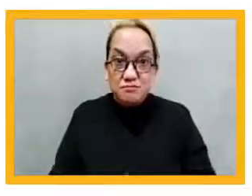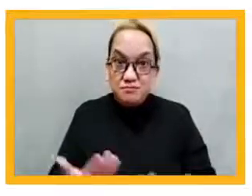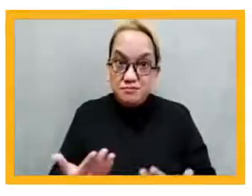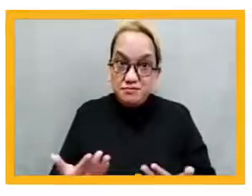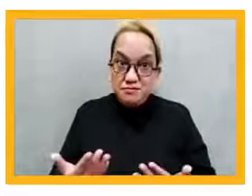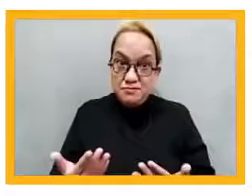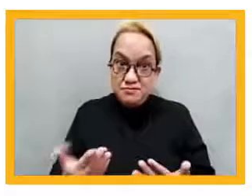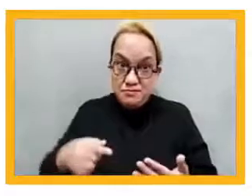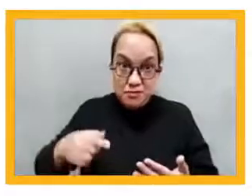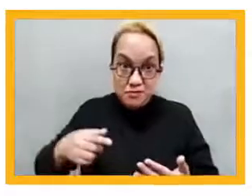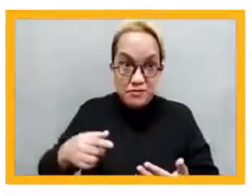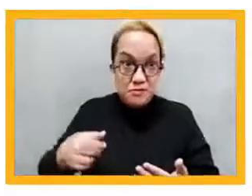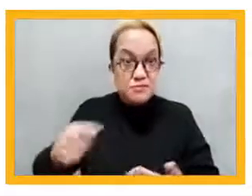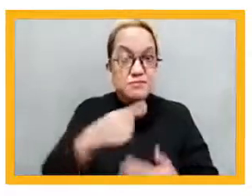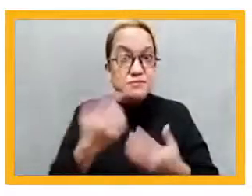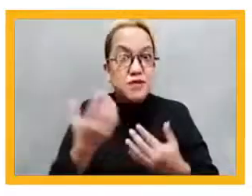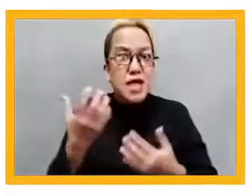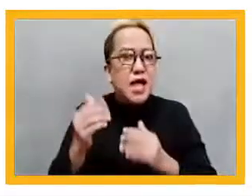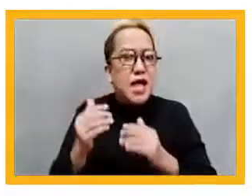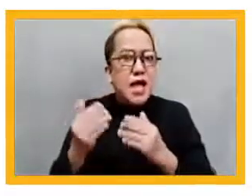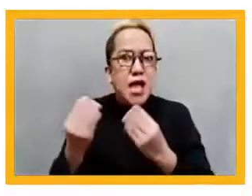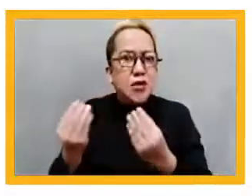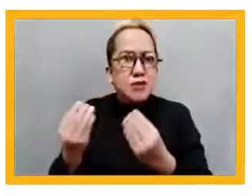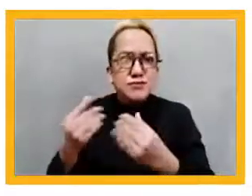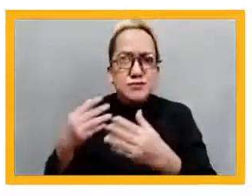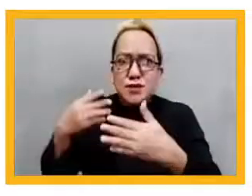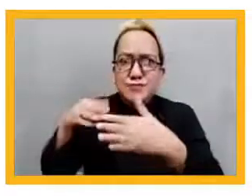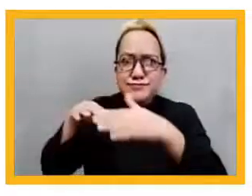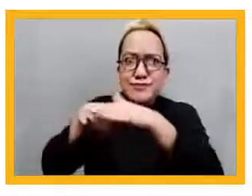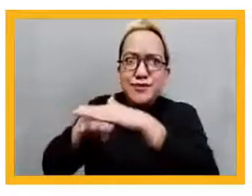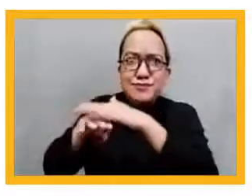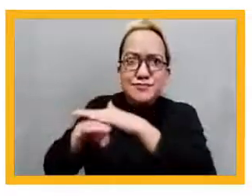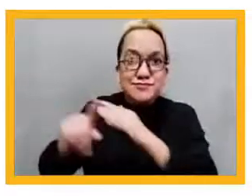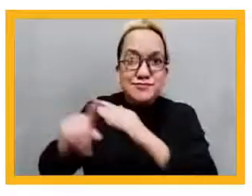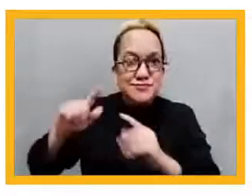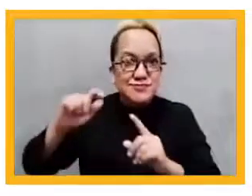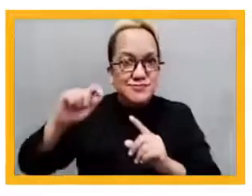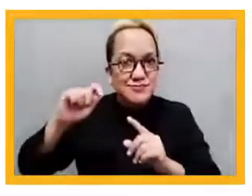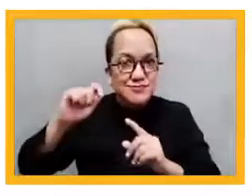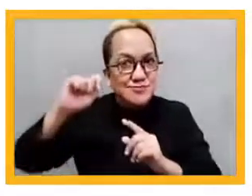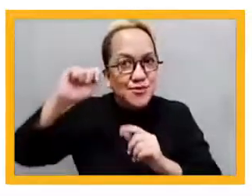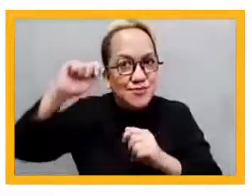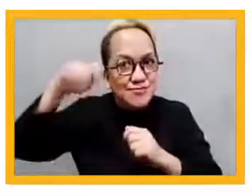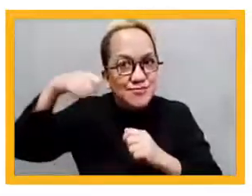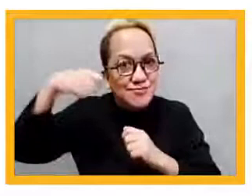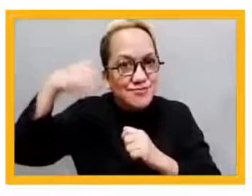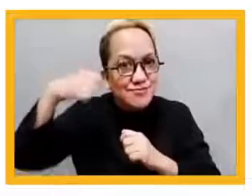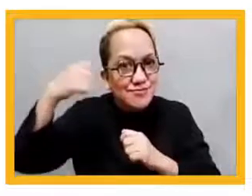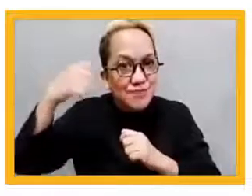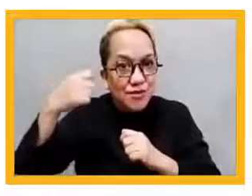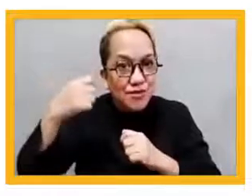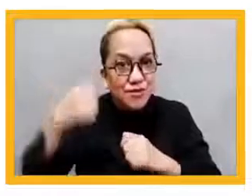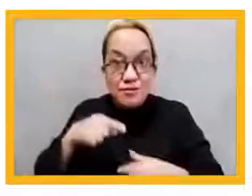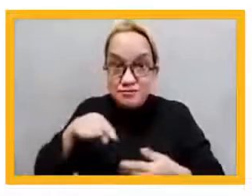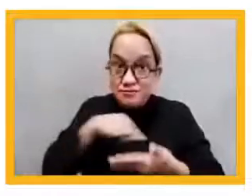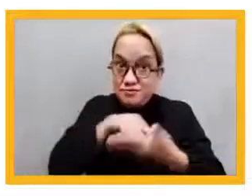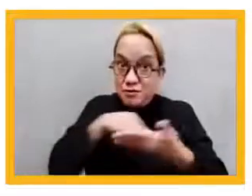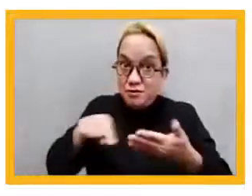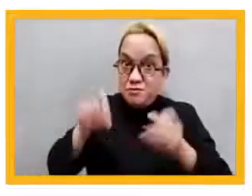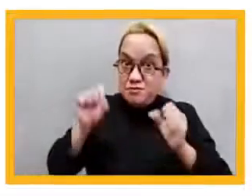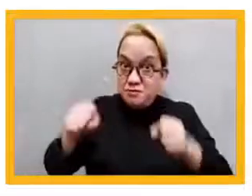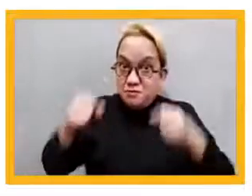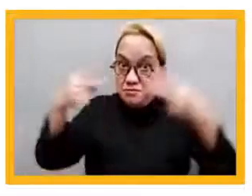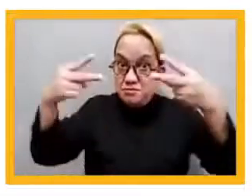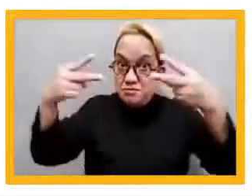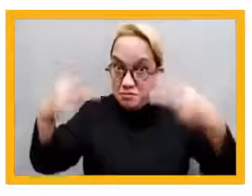intermittent connection. So we'd like to let you know that these videos are available this week through the homepage. You can just go to the homepage